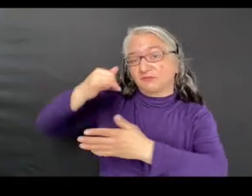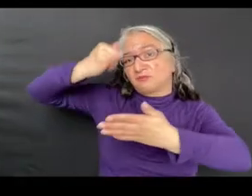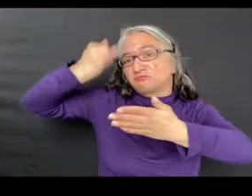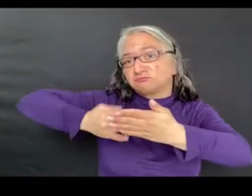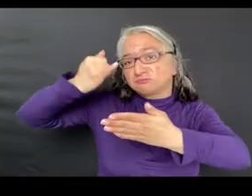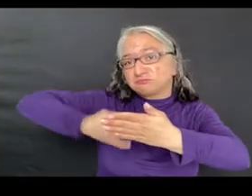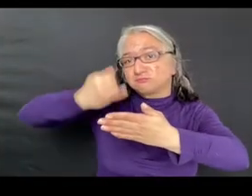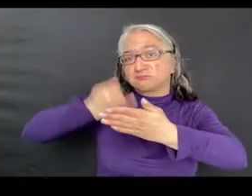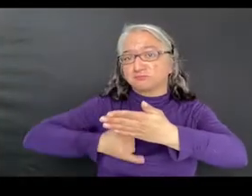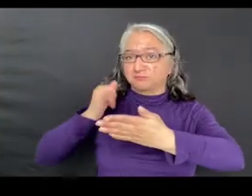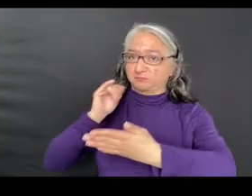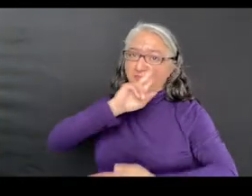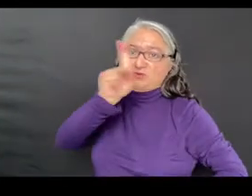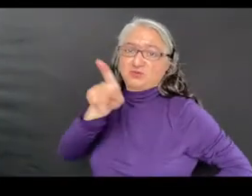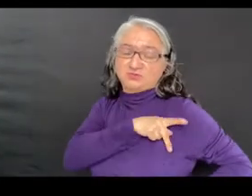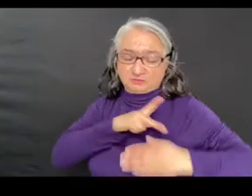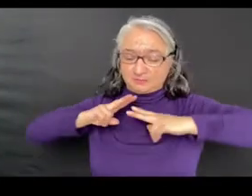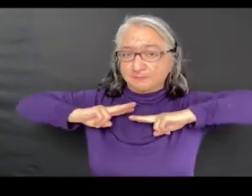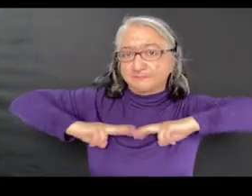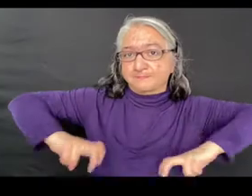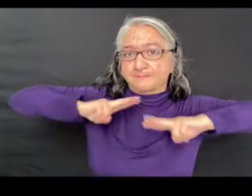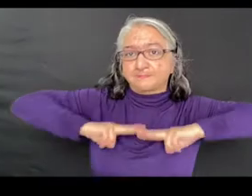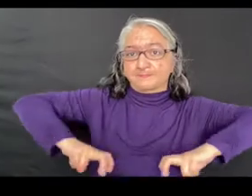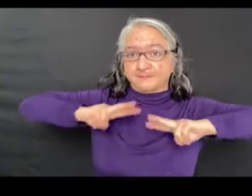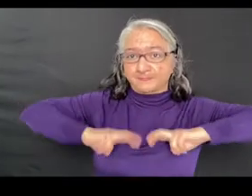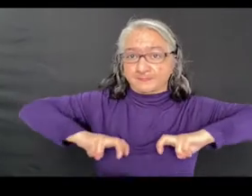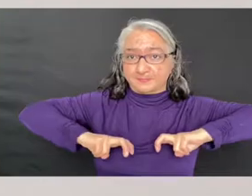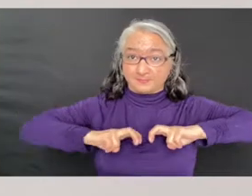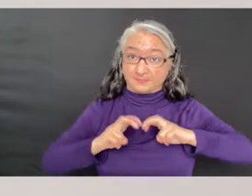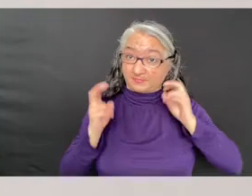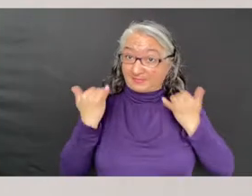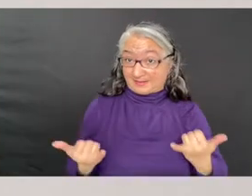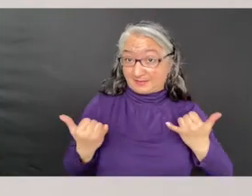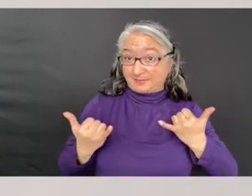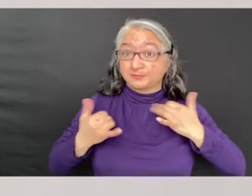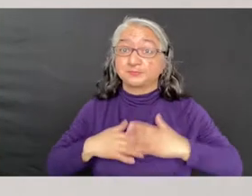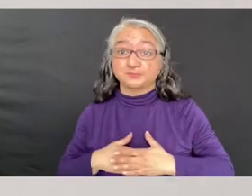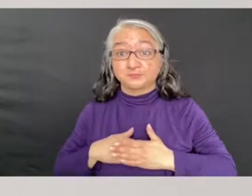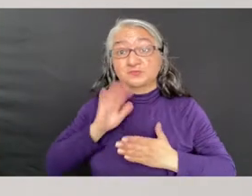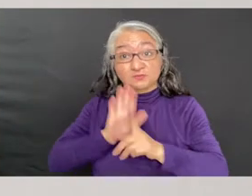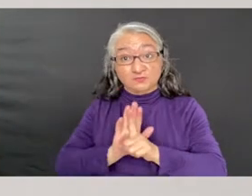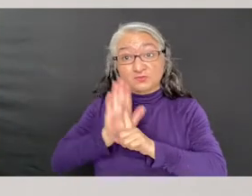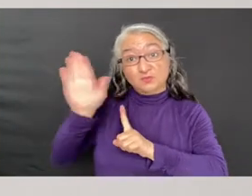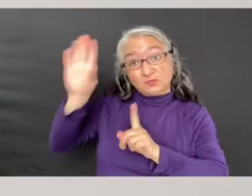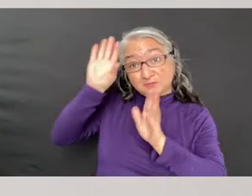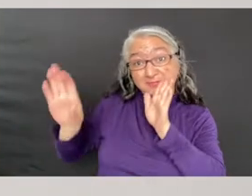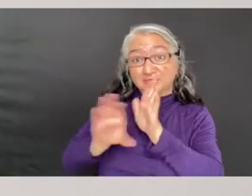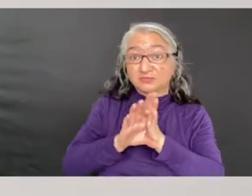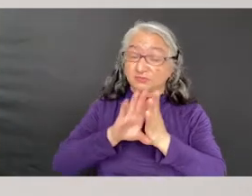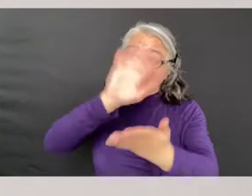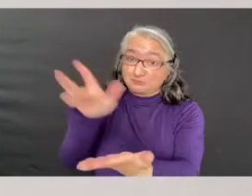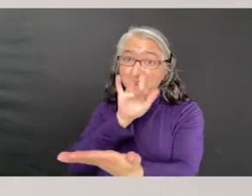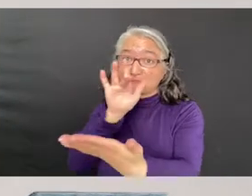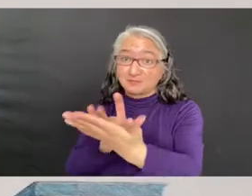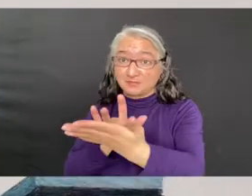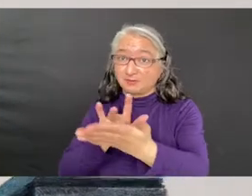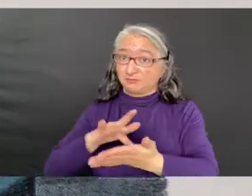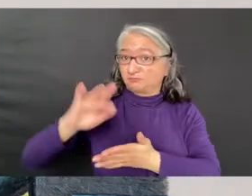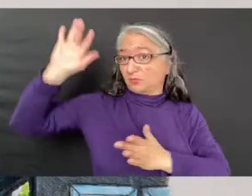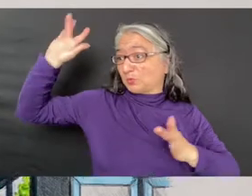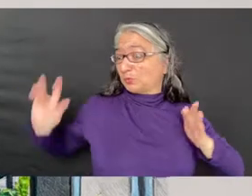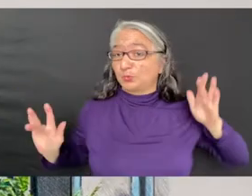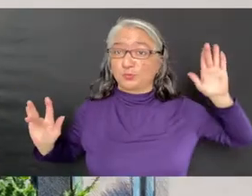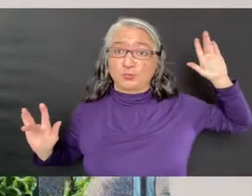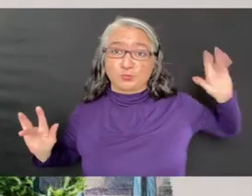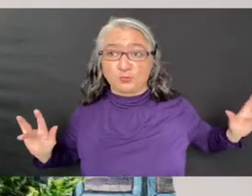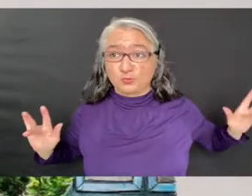It's her way of working through issues. And by isolating the images on the paper, she is ensuring that we are only